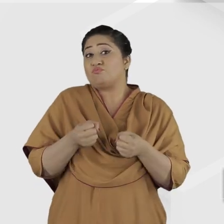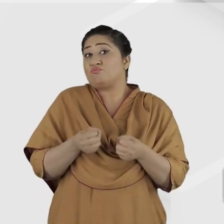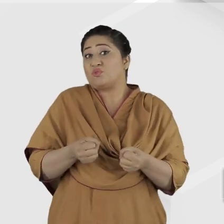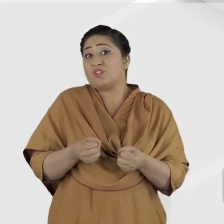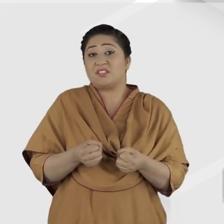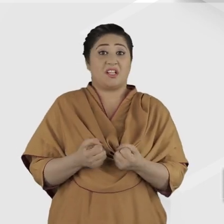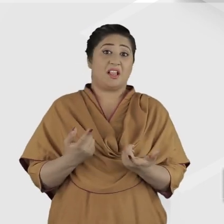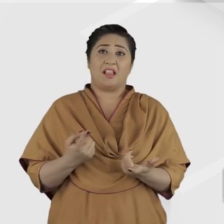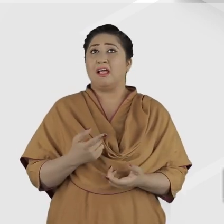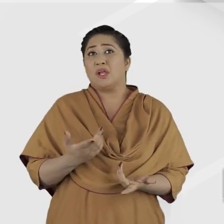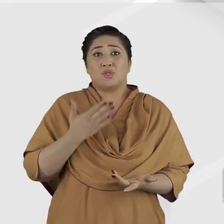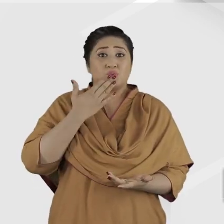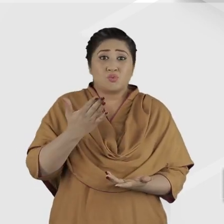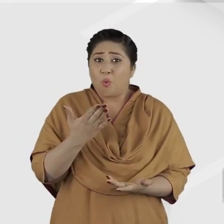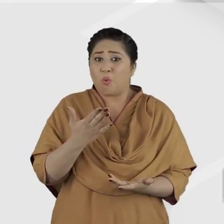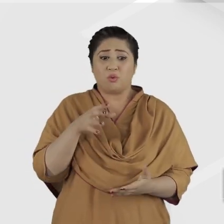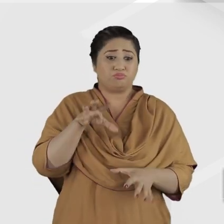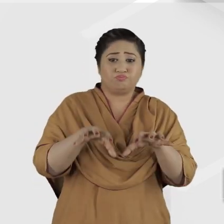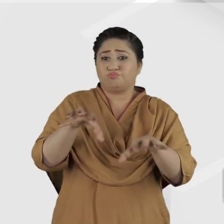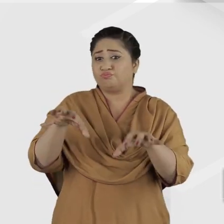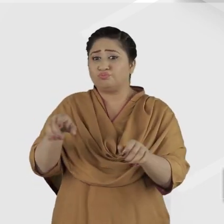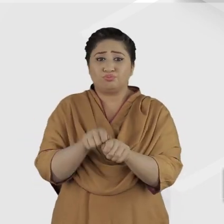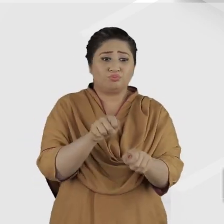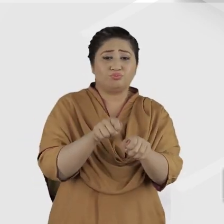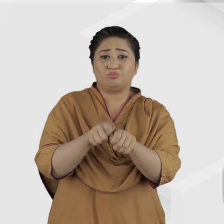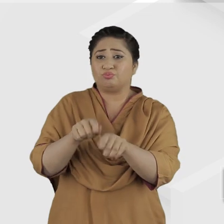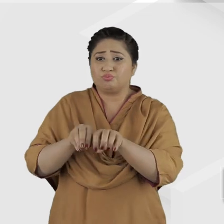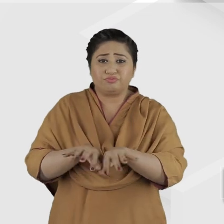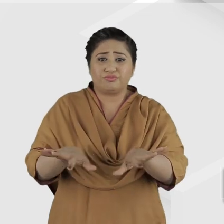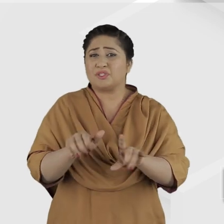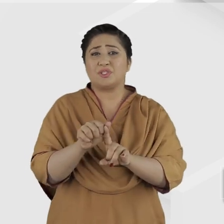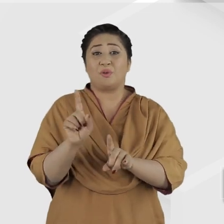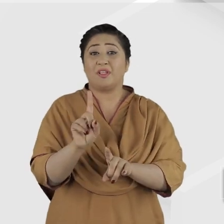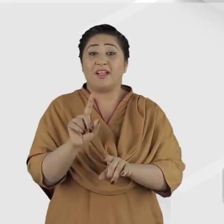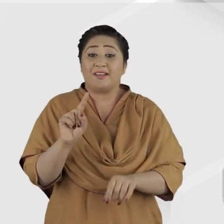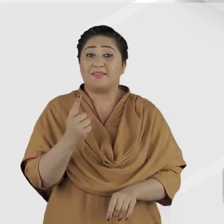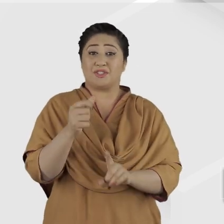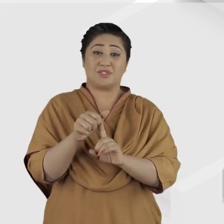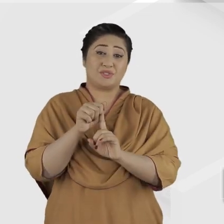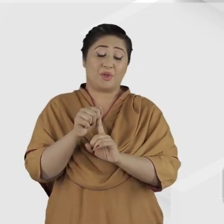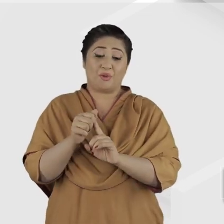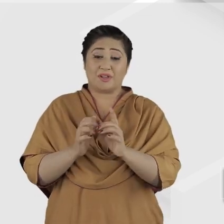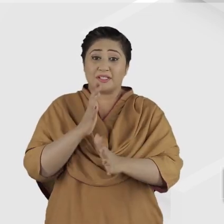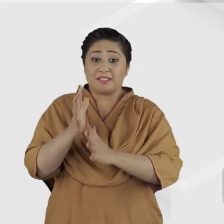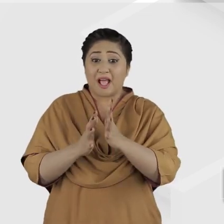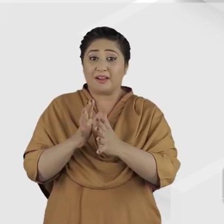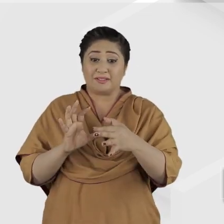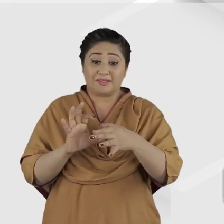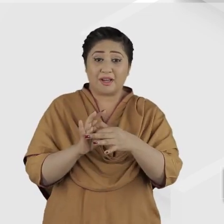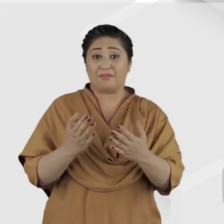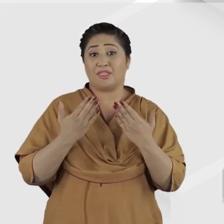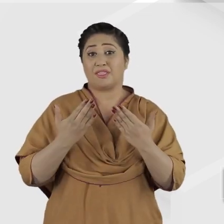Thus, the challenge is not only to create more accessible school opportunities, but also to provide